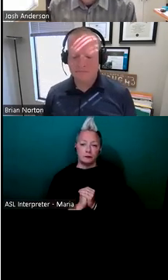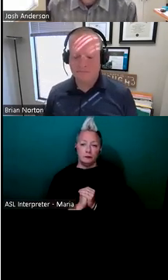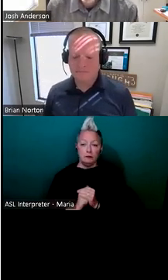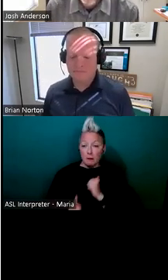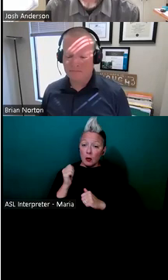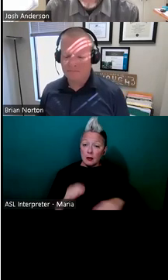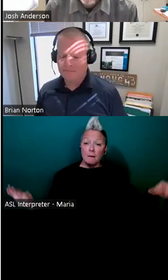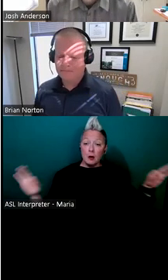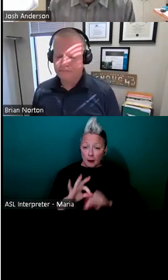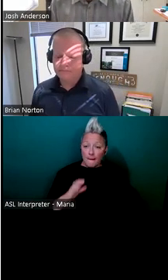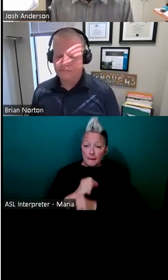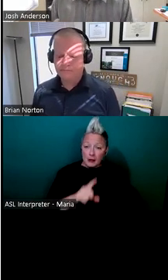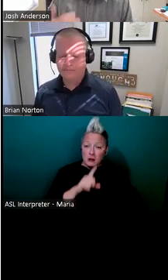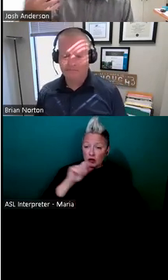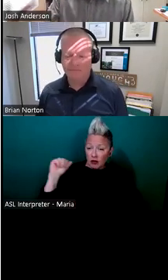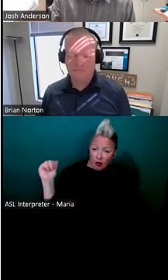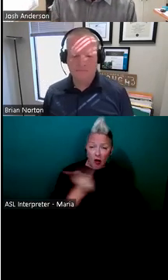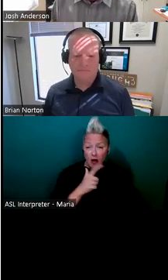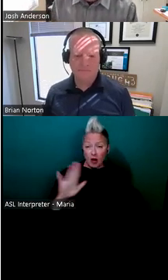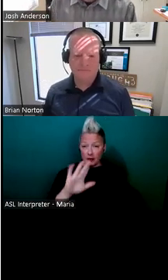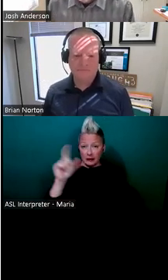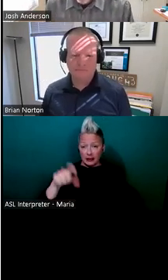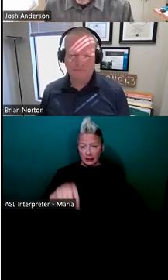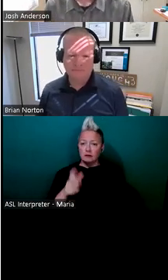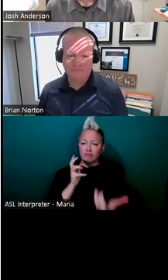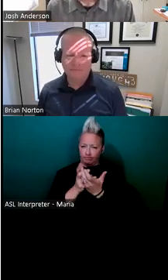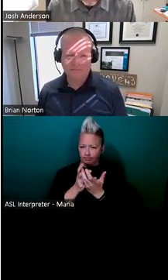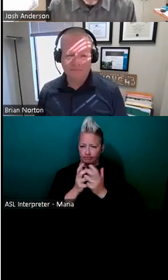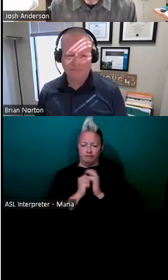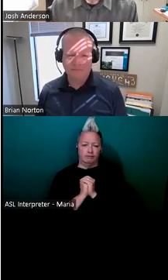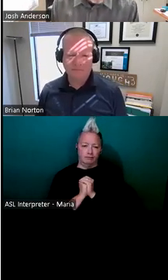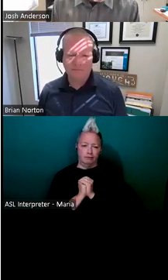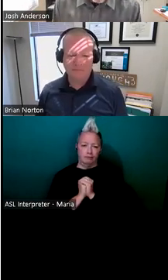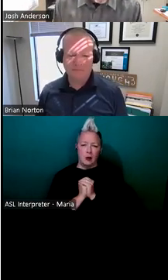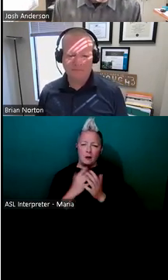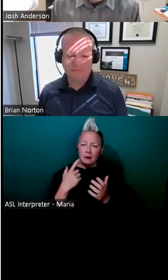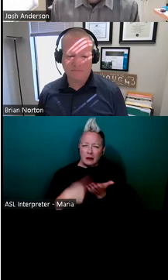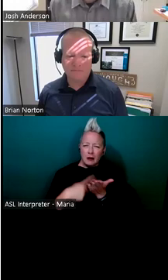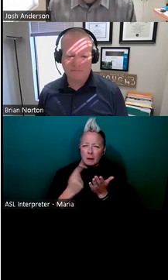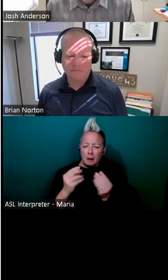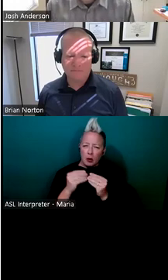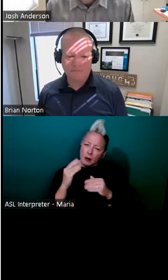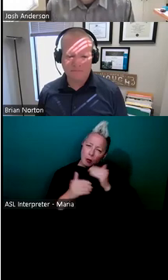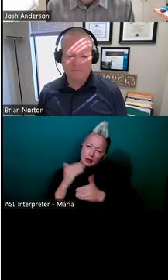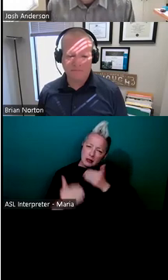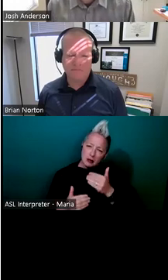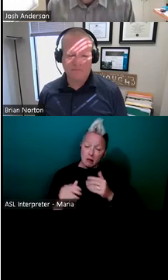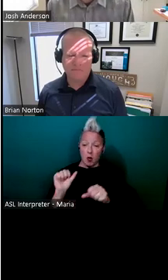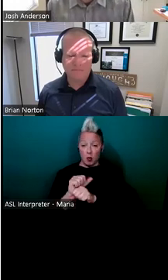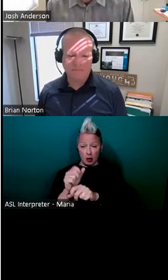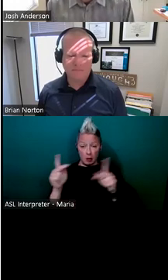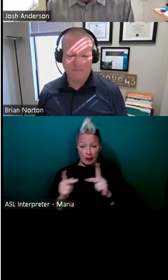the needs are accommodated. We'll talk about this a little bit more as we get into the process, but when it comes to workplace accommodations,